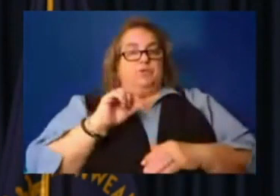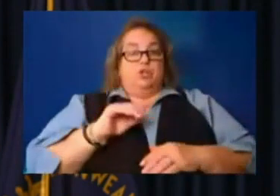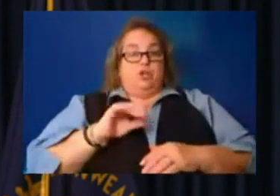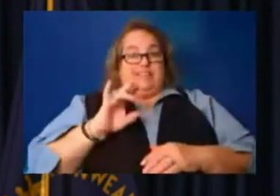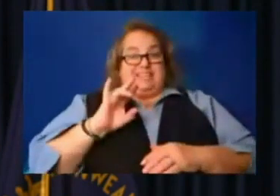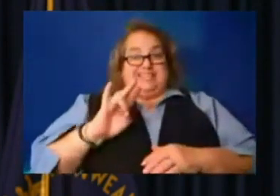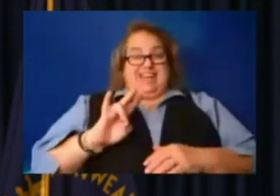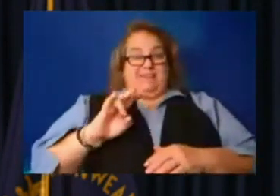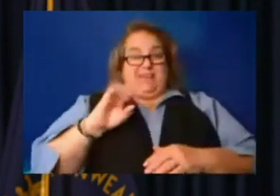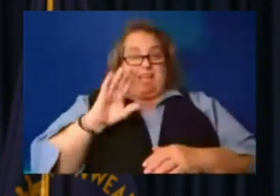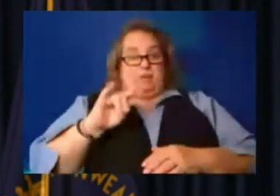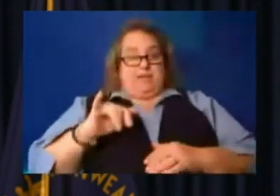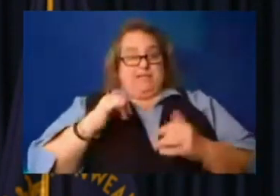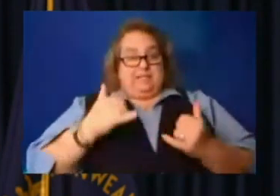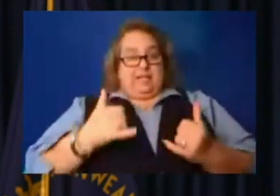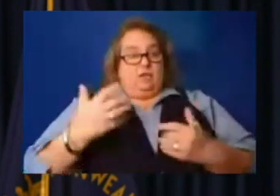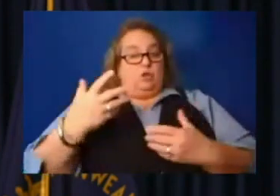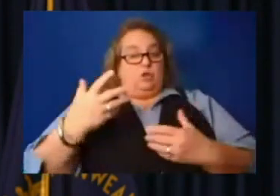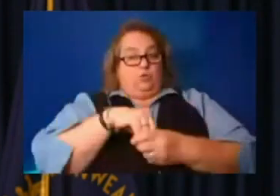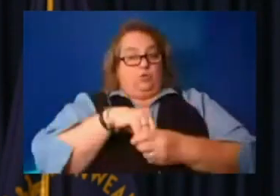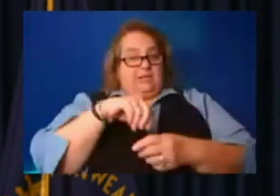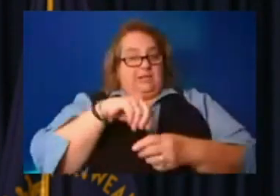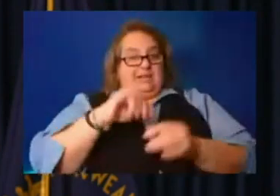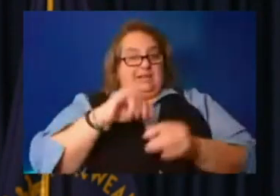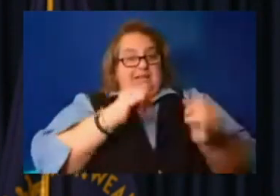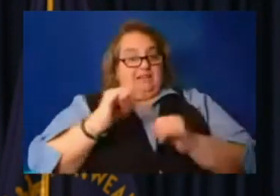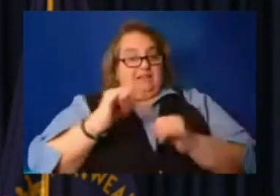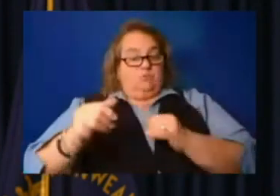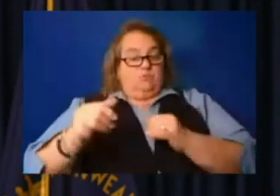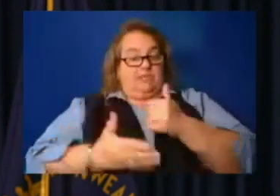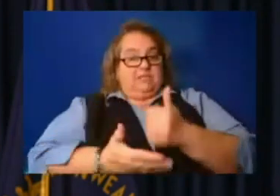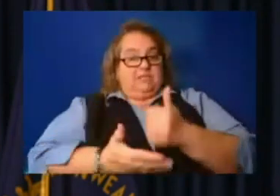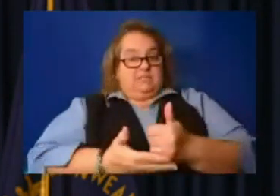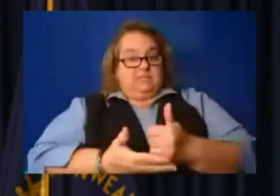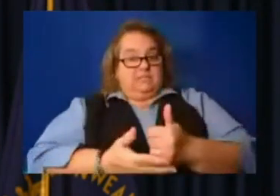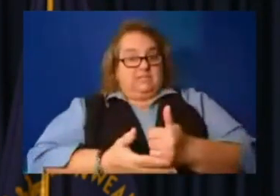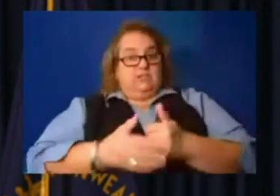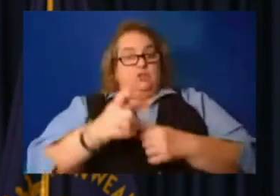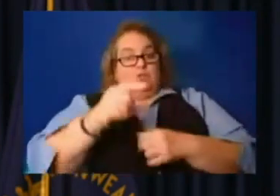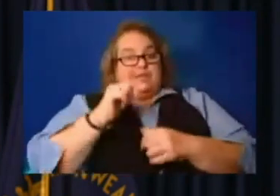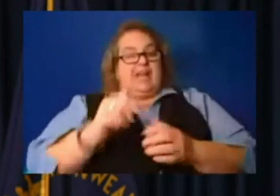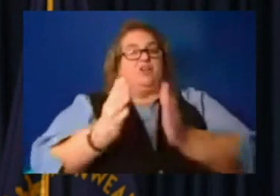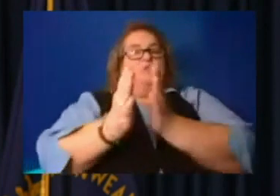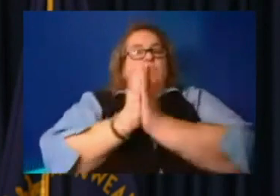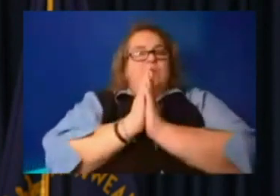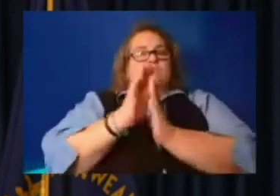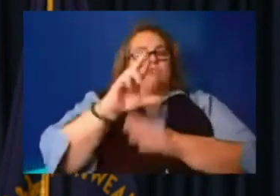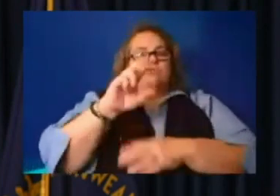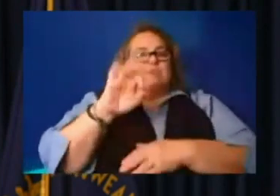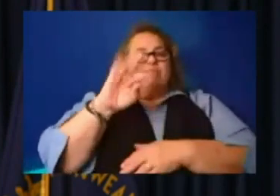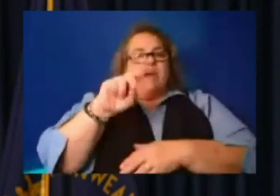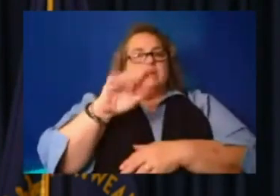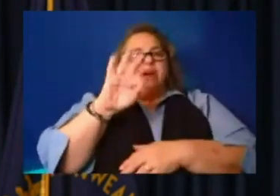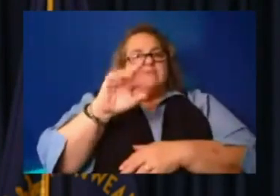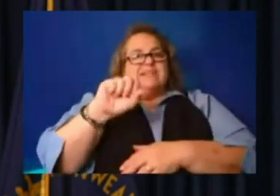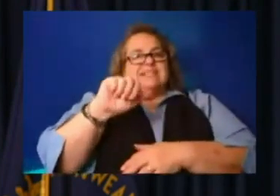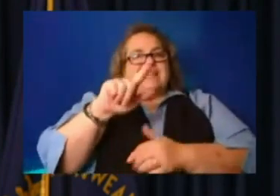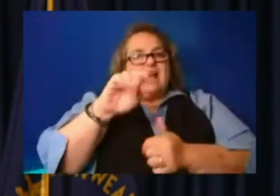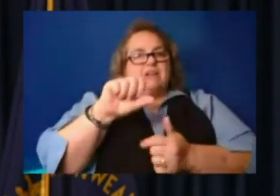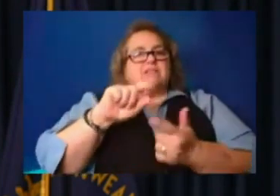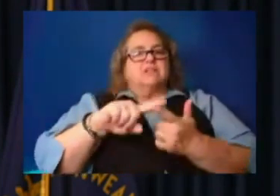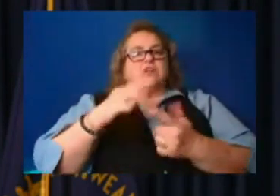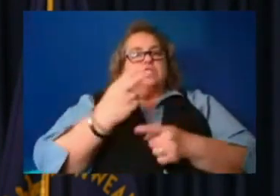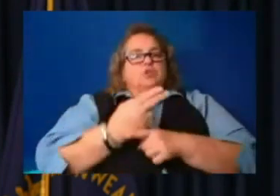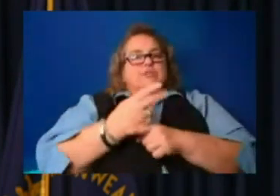included in individual assistance. Uh, you can request a refund of the sales and use tax you pay on the purchase of building